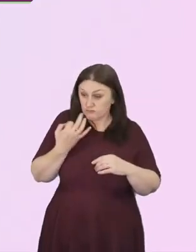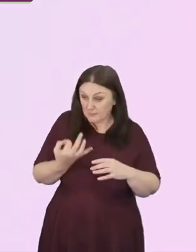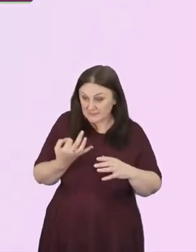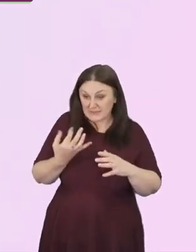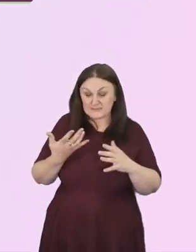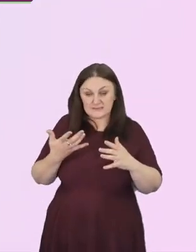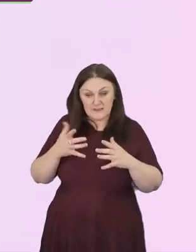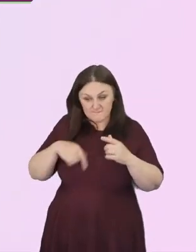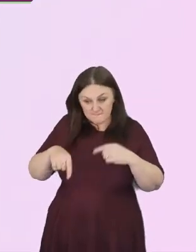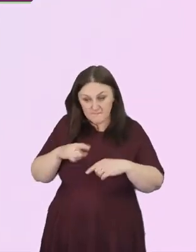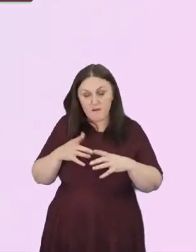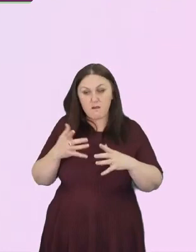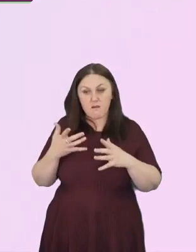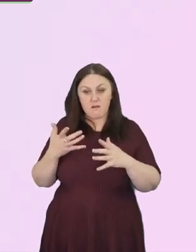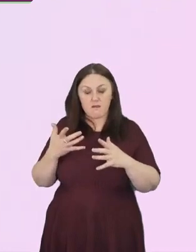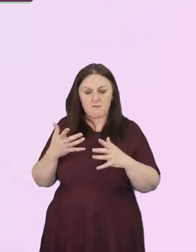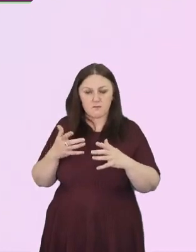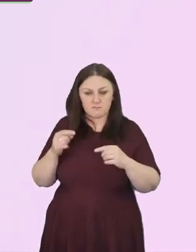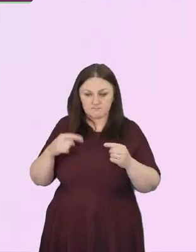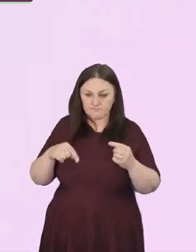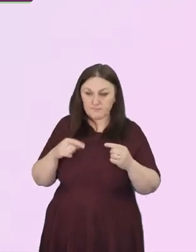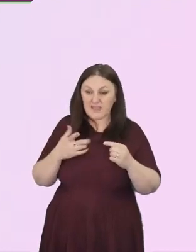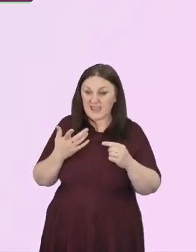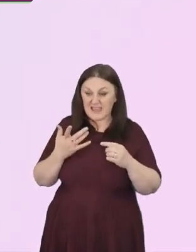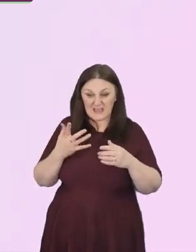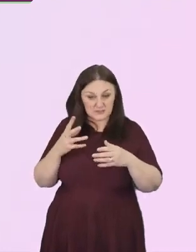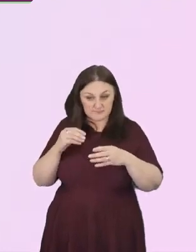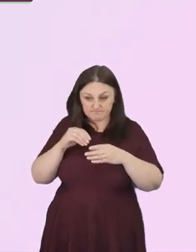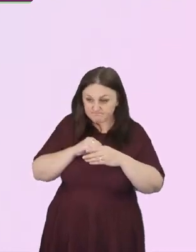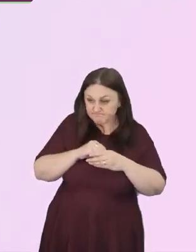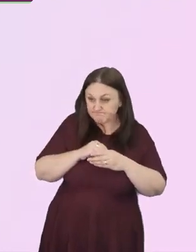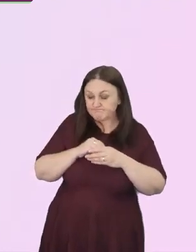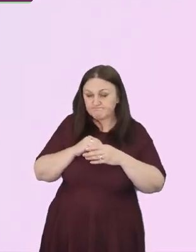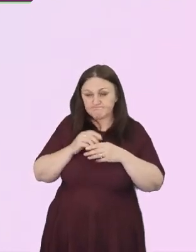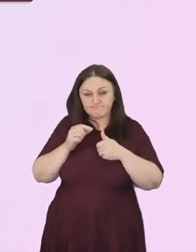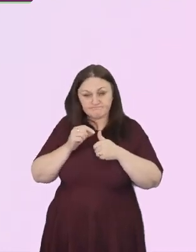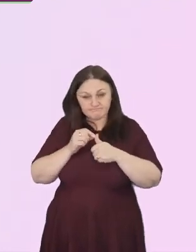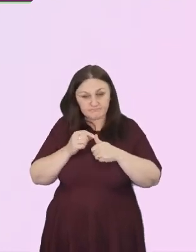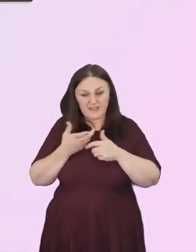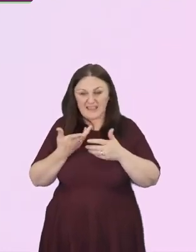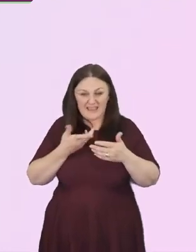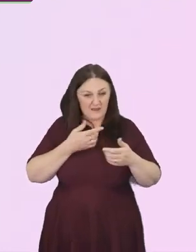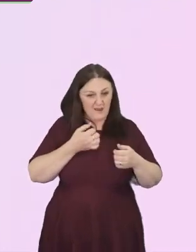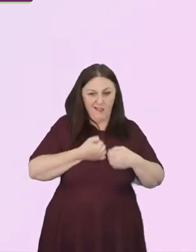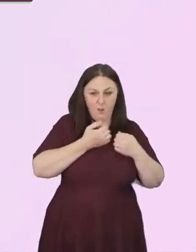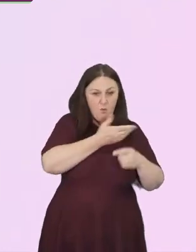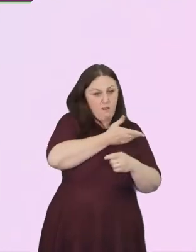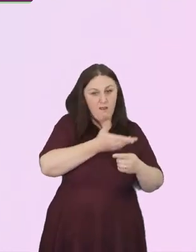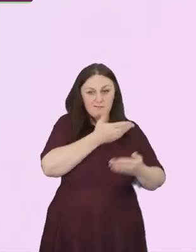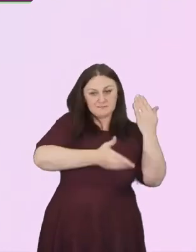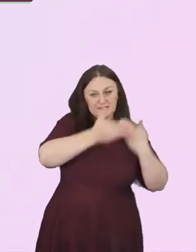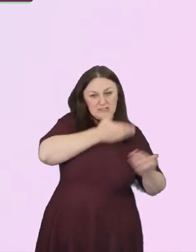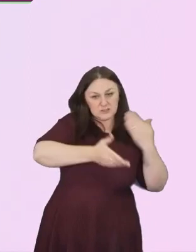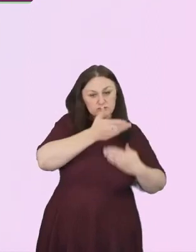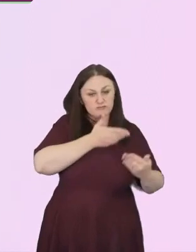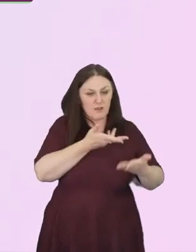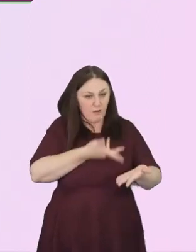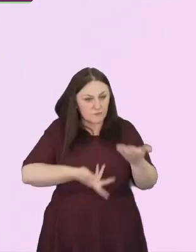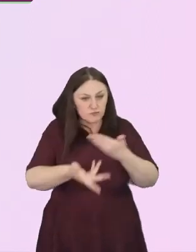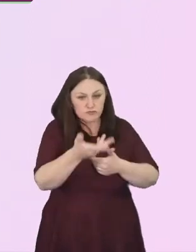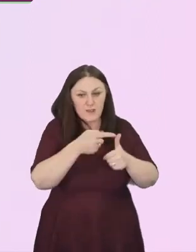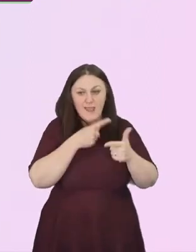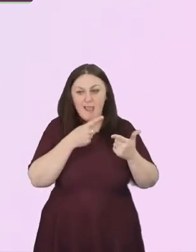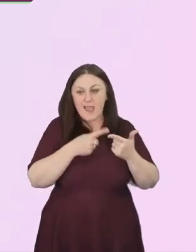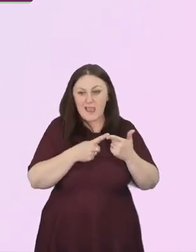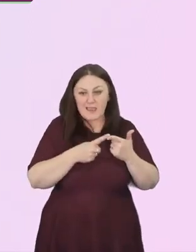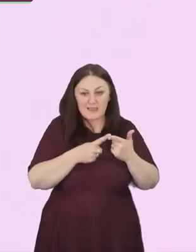tiny and conflicted part in the trading and the imperial and the industrial and the